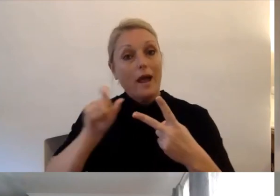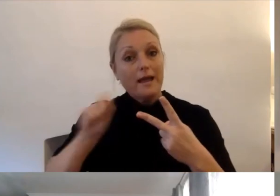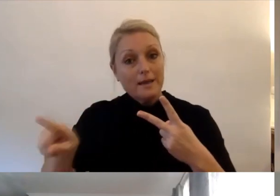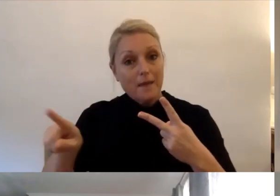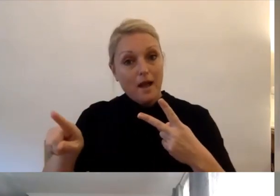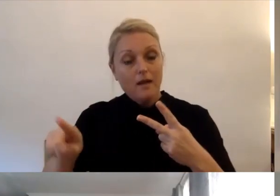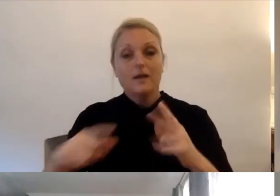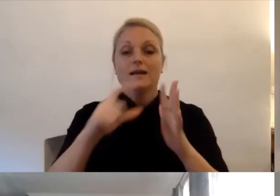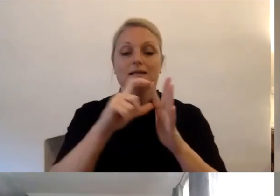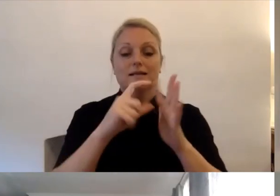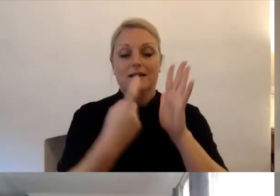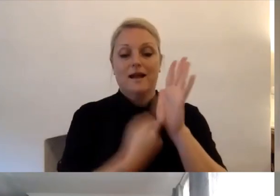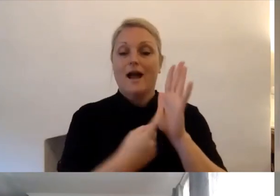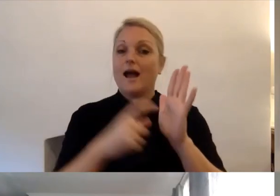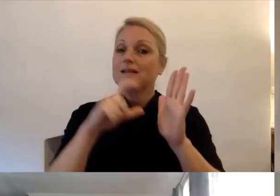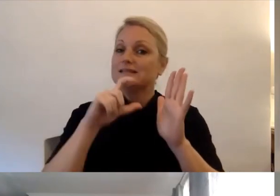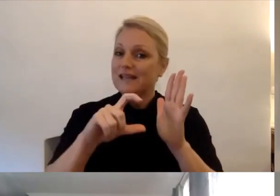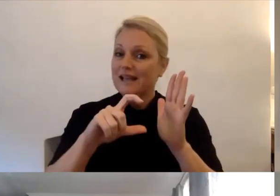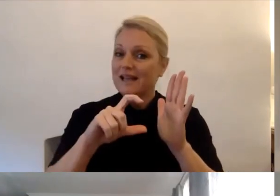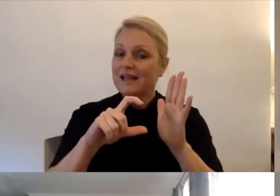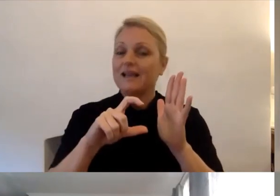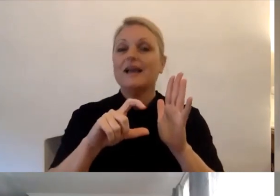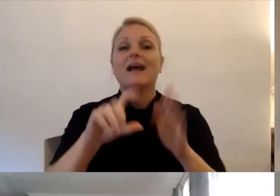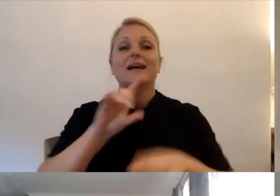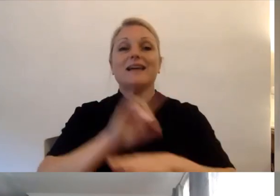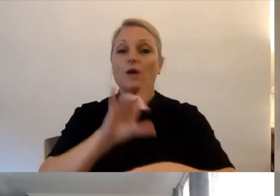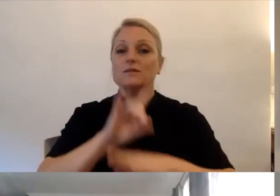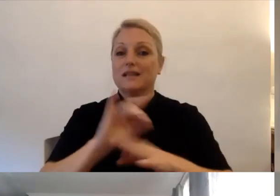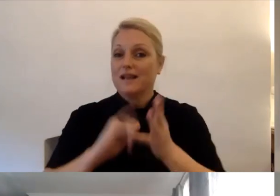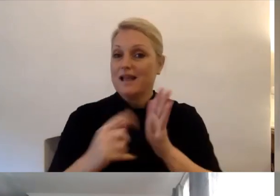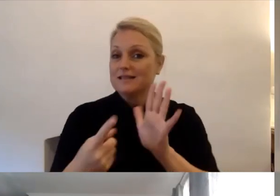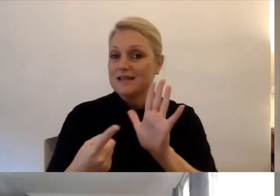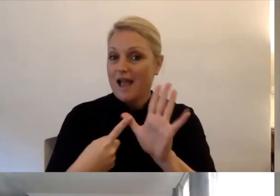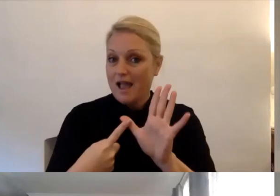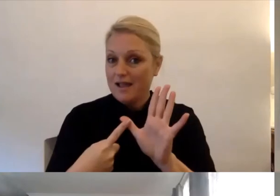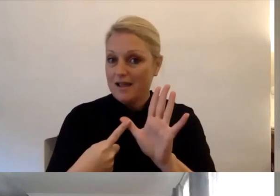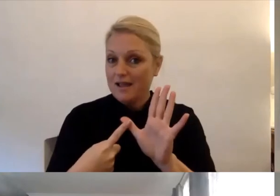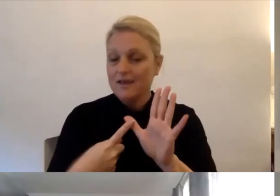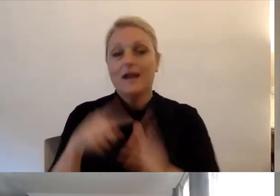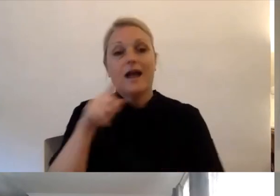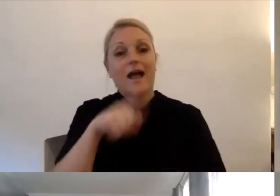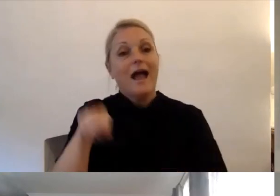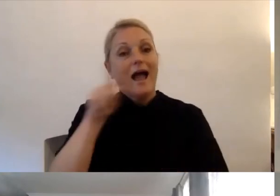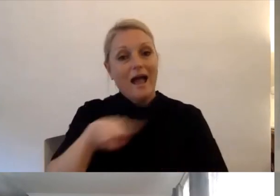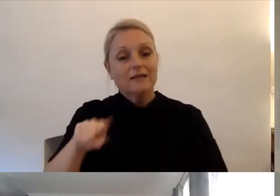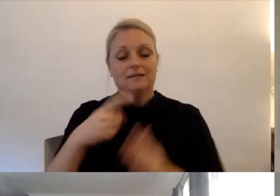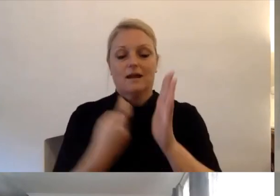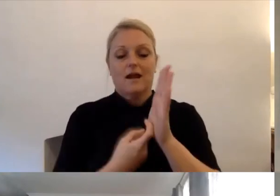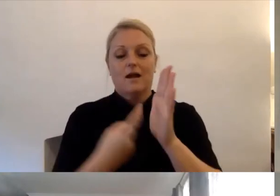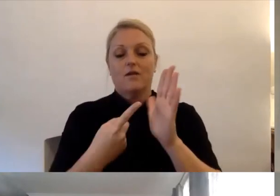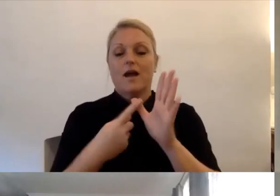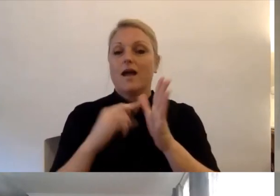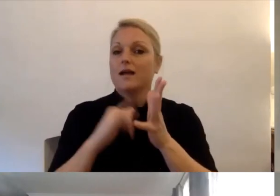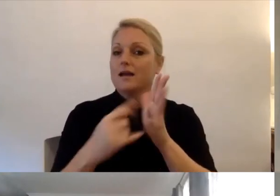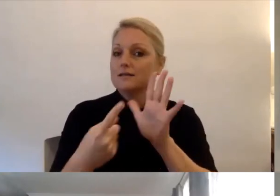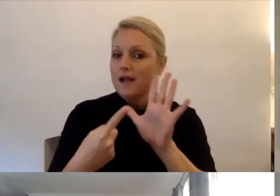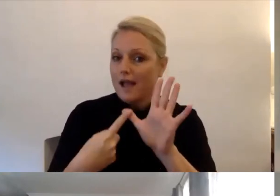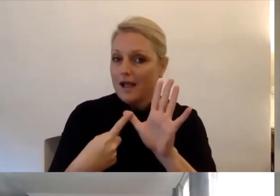DRCCounsellingSA at rasa.org